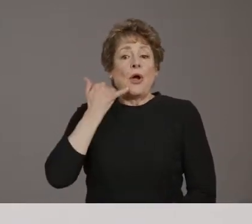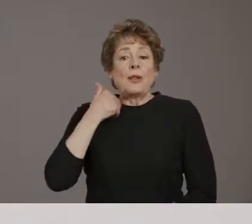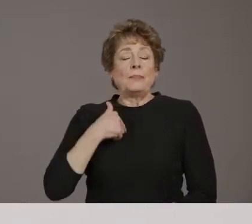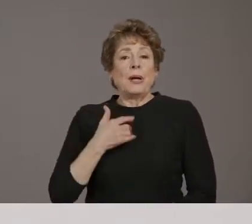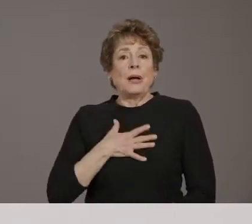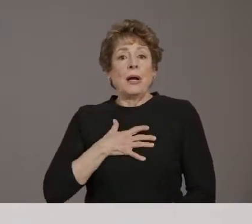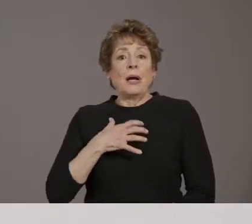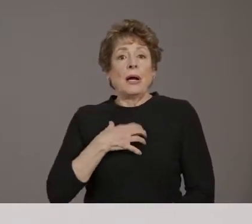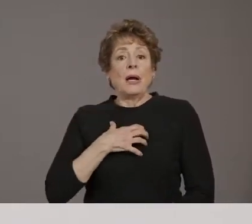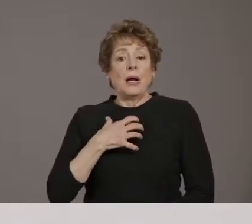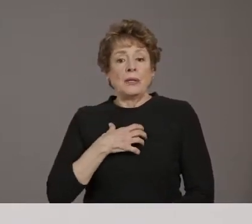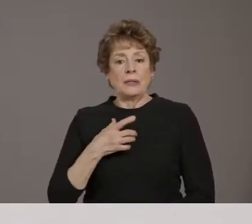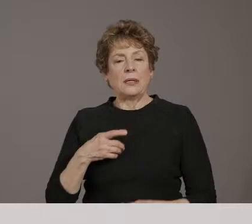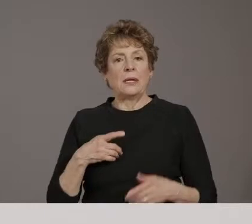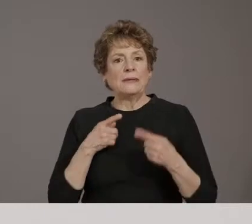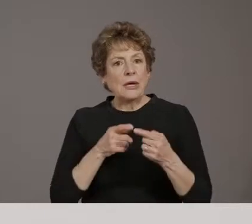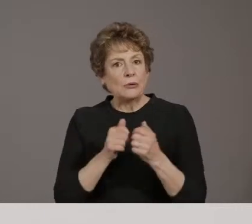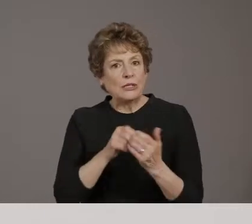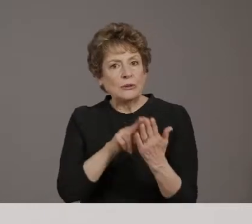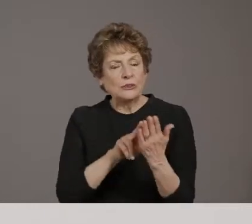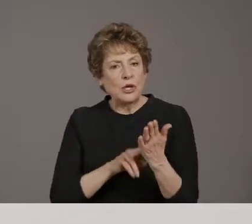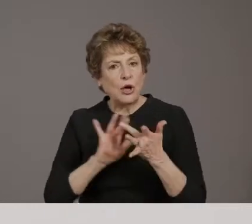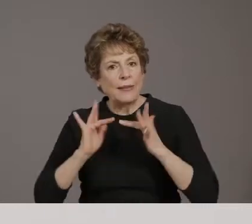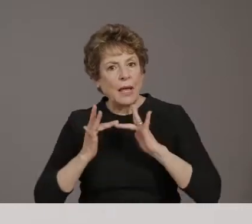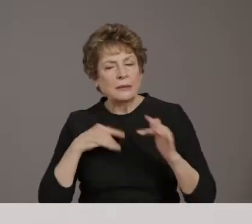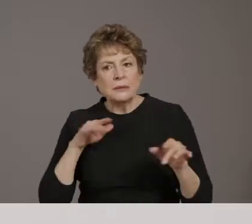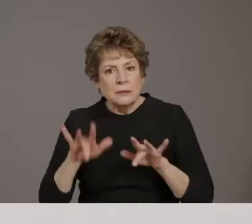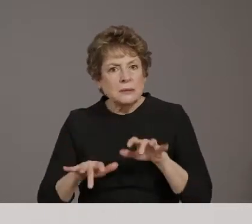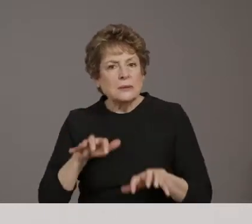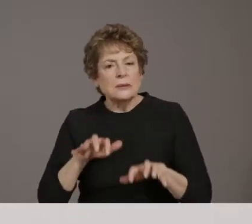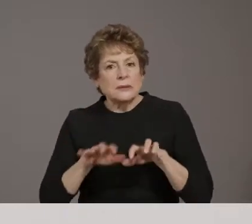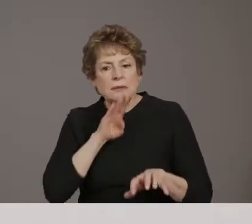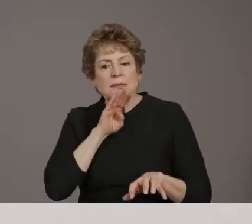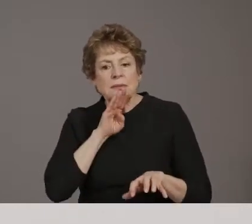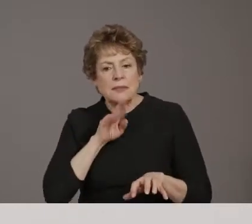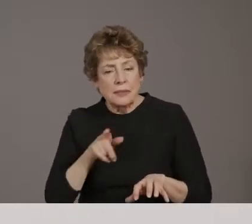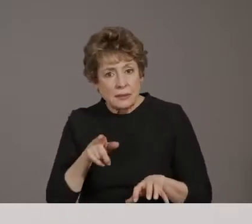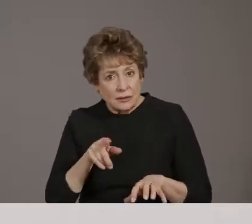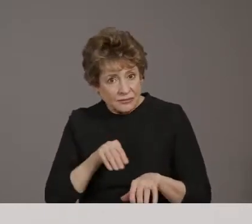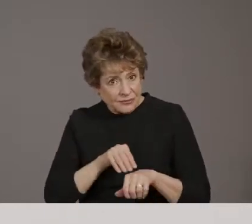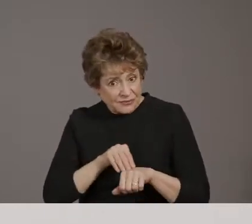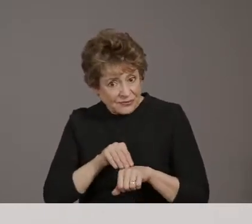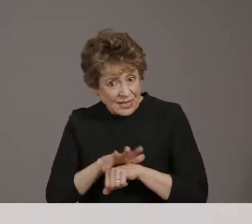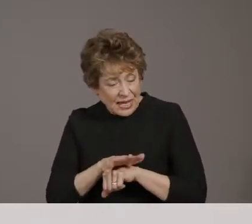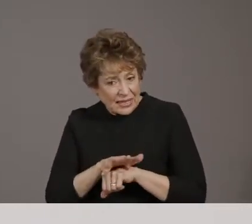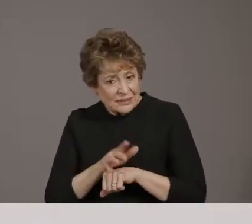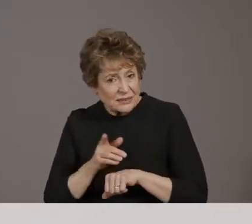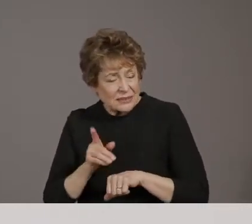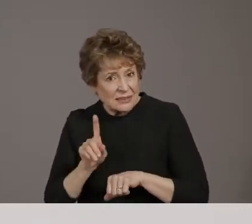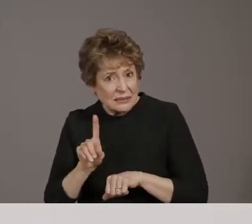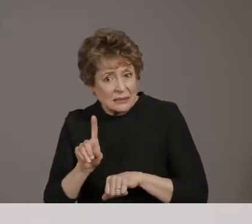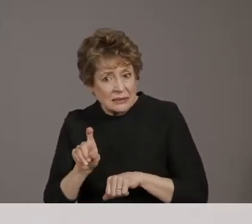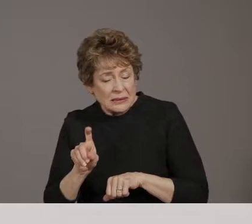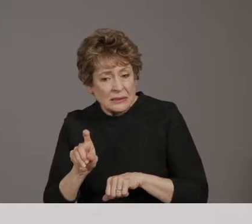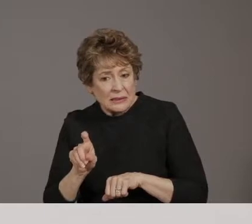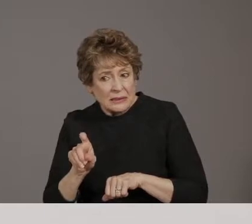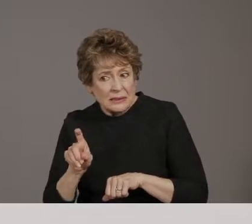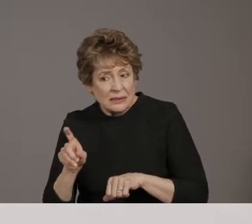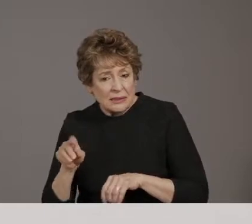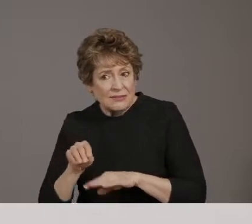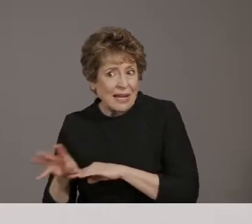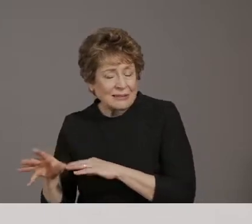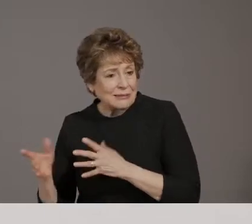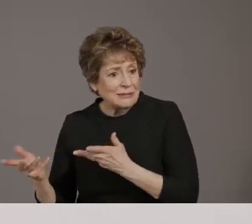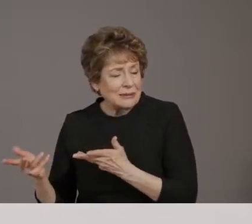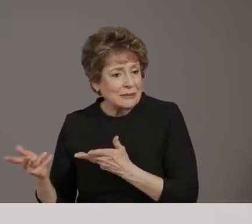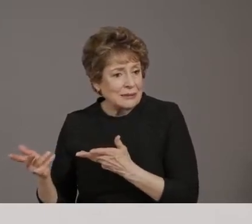Is there any advice you have on people trying to register, uh, at the site, especially with the new statewide pilot opening up? So